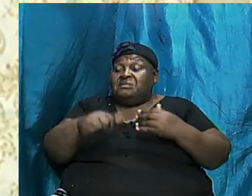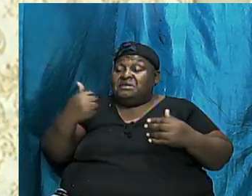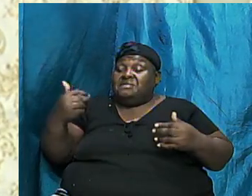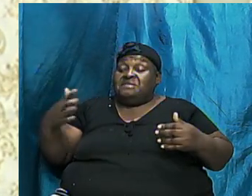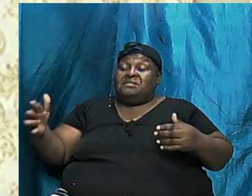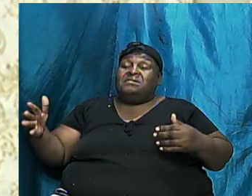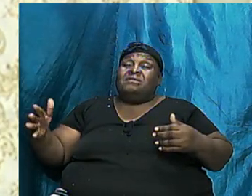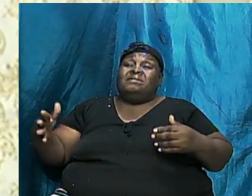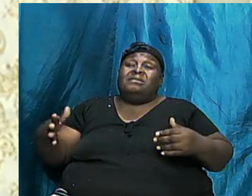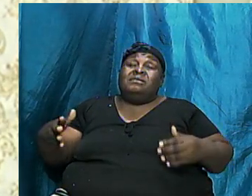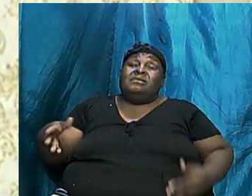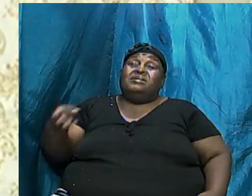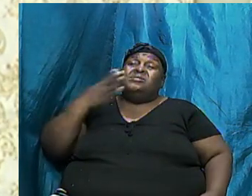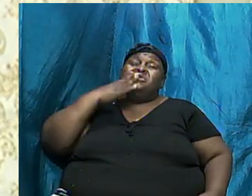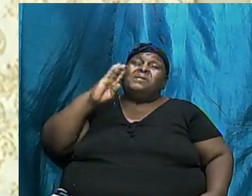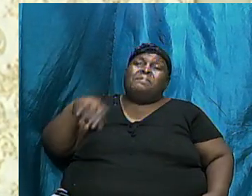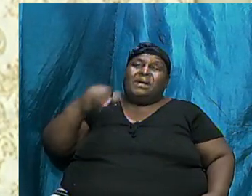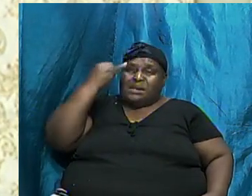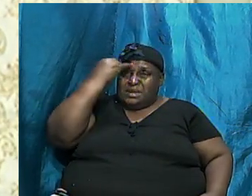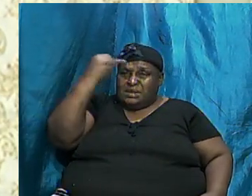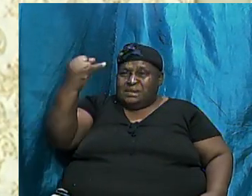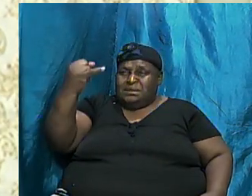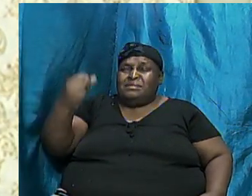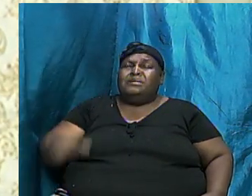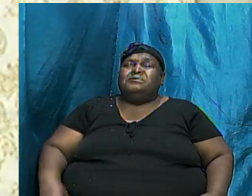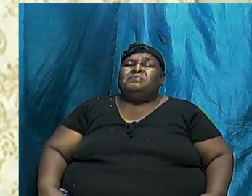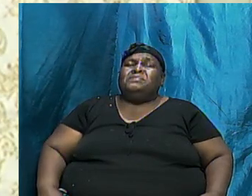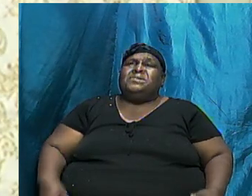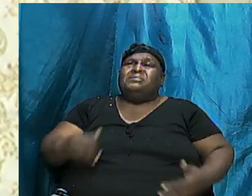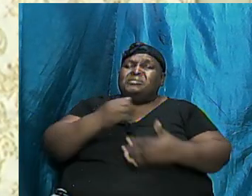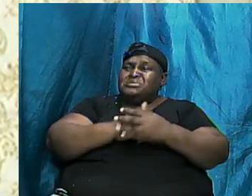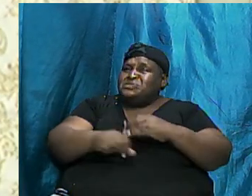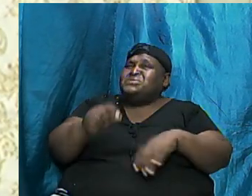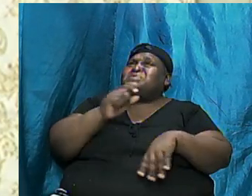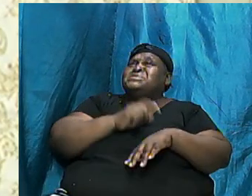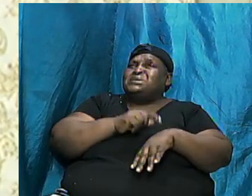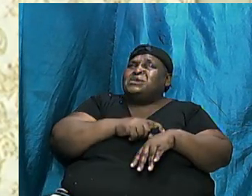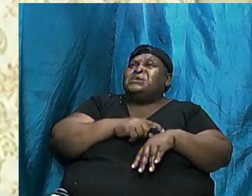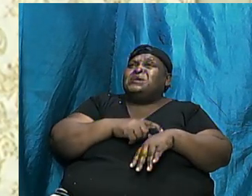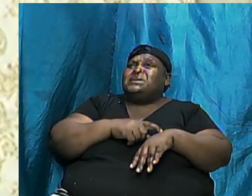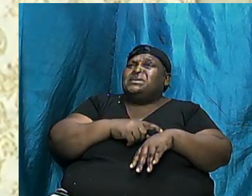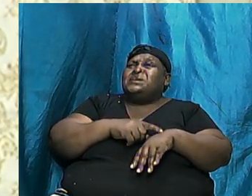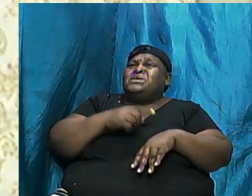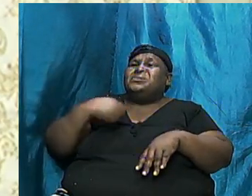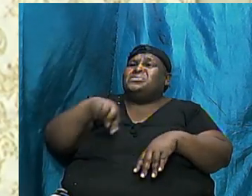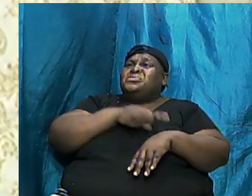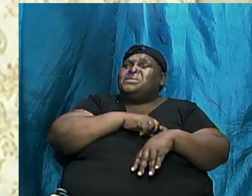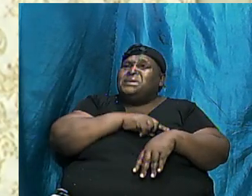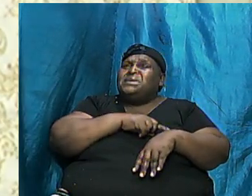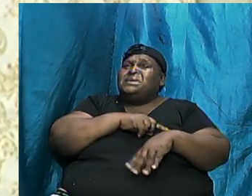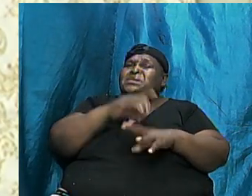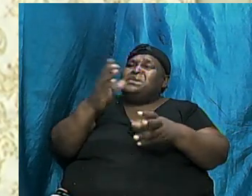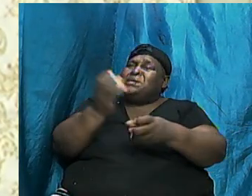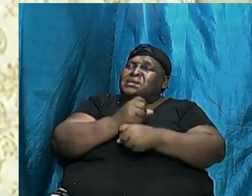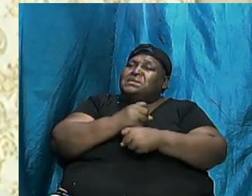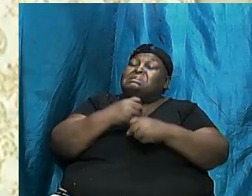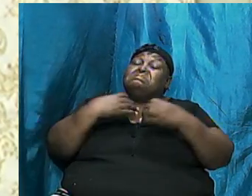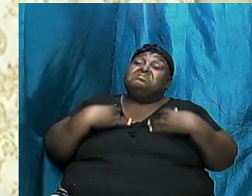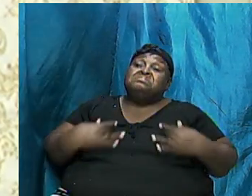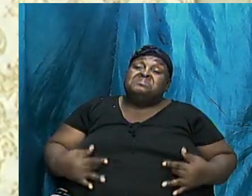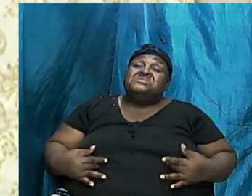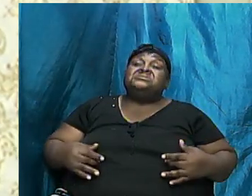It was a Bad idea But sometimes When we get Desperate We take Things into Our own Hands